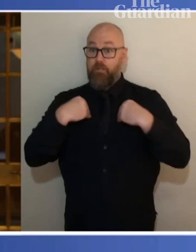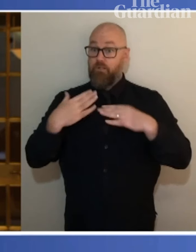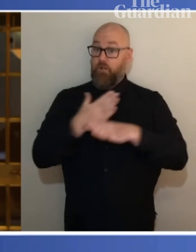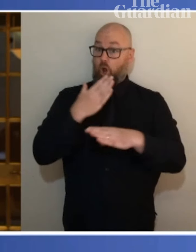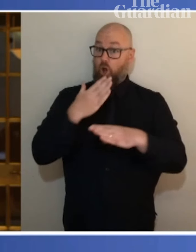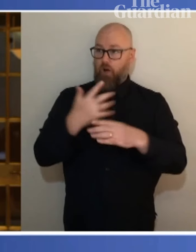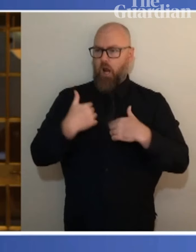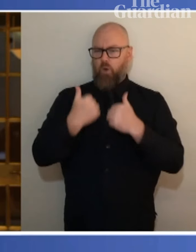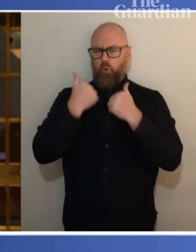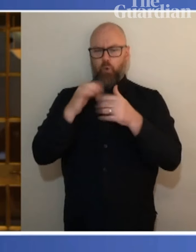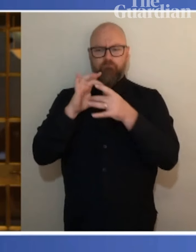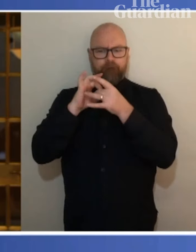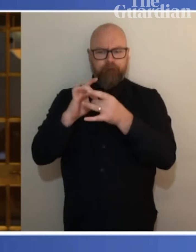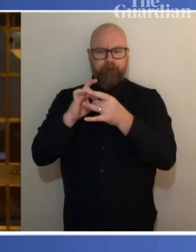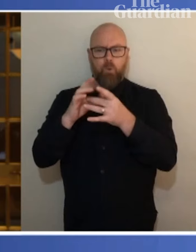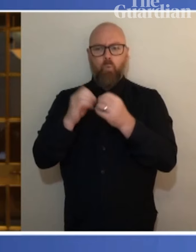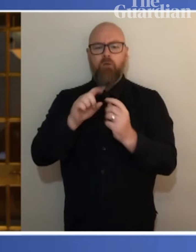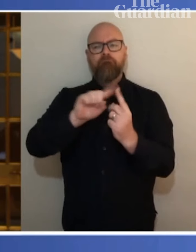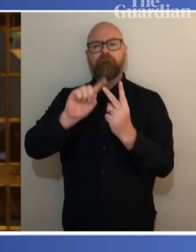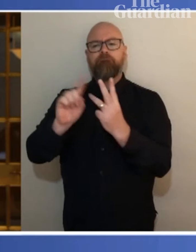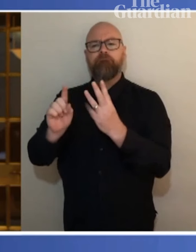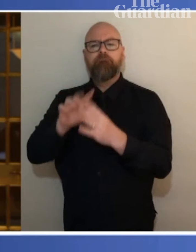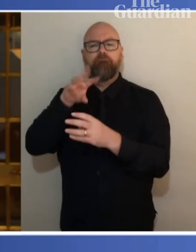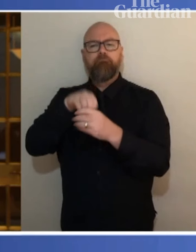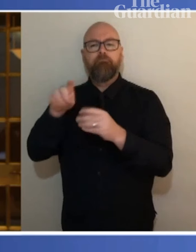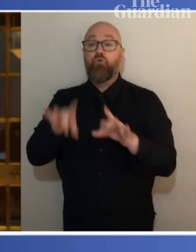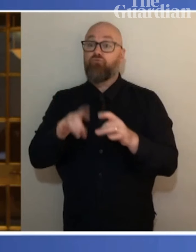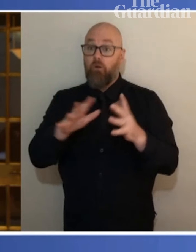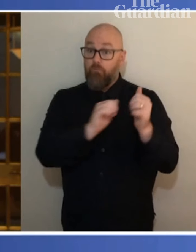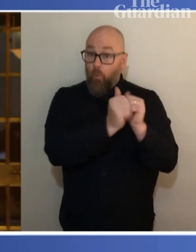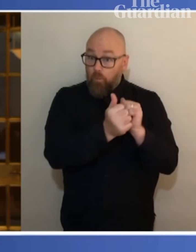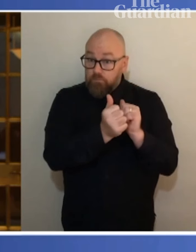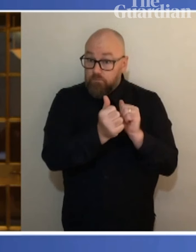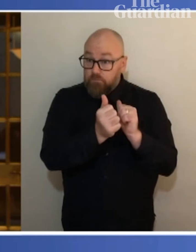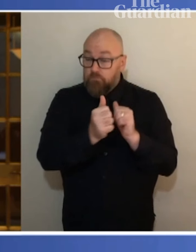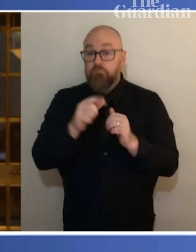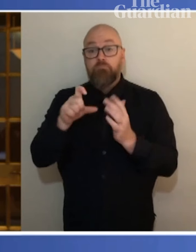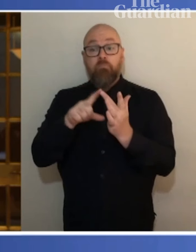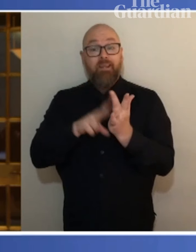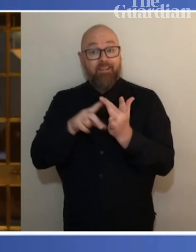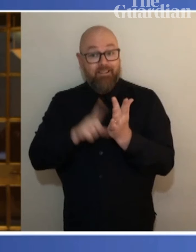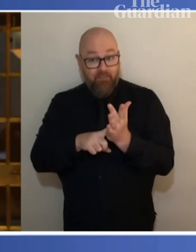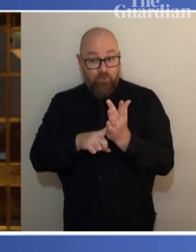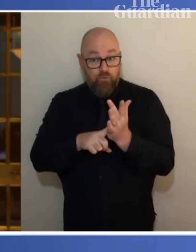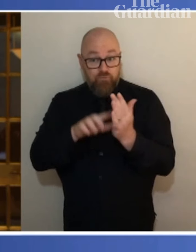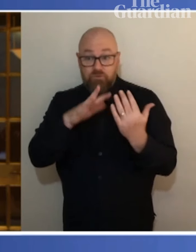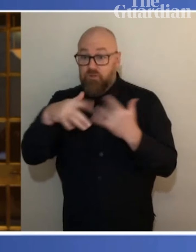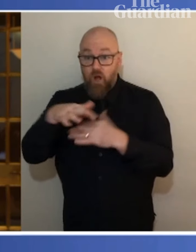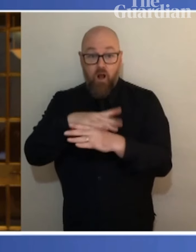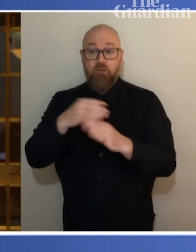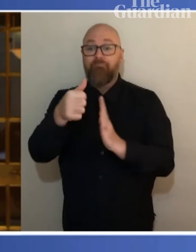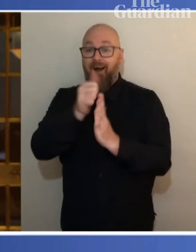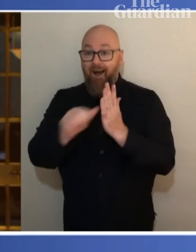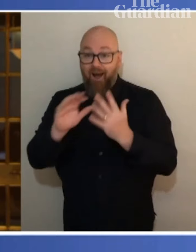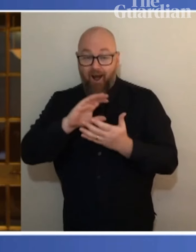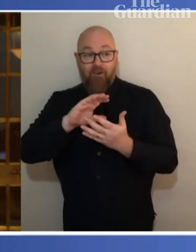aspects of Australian life, including in sport, civil society, arts and culture, First Nations reconciliation,